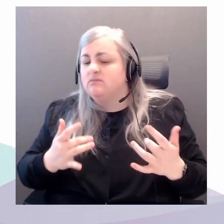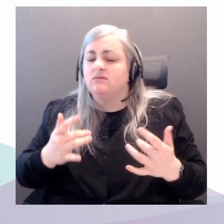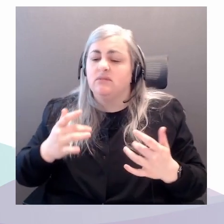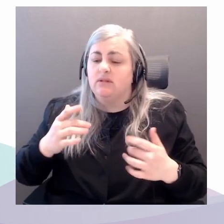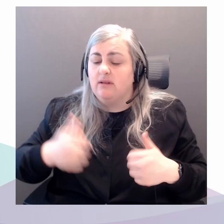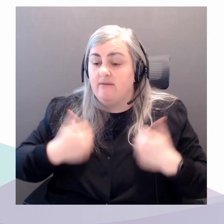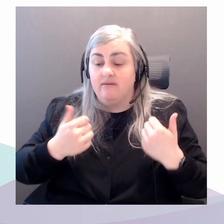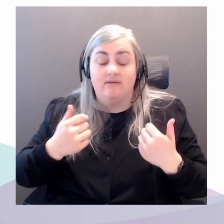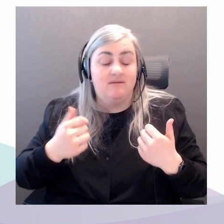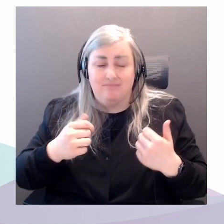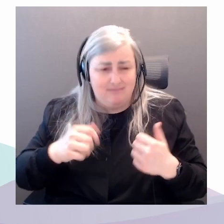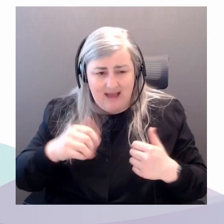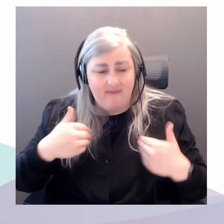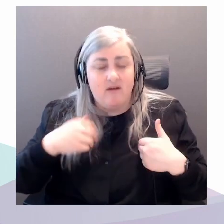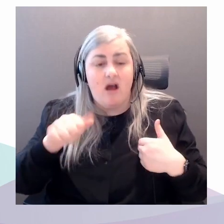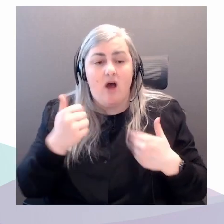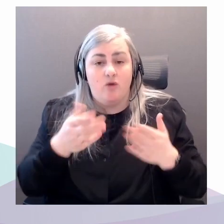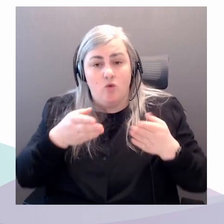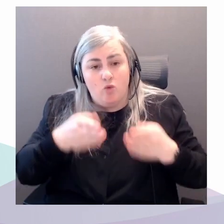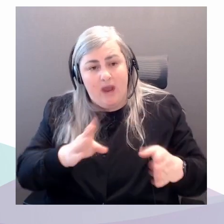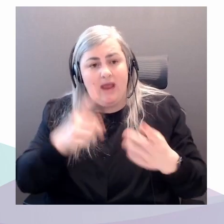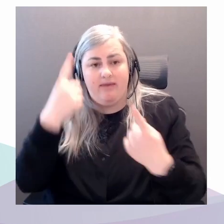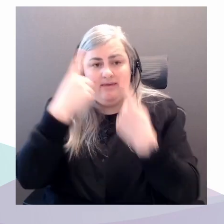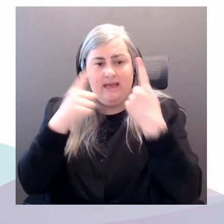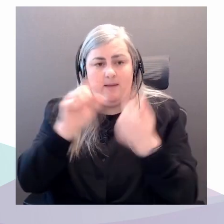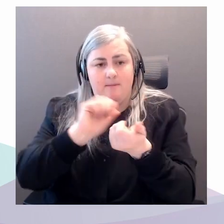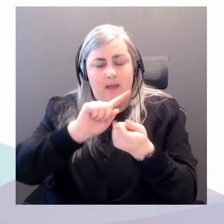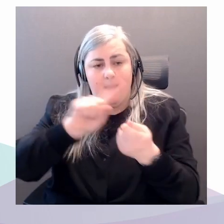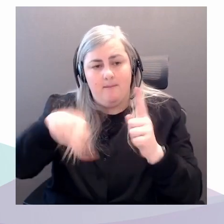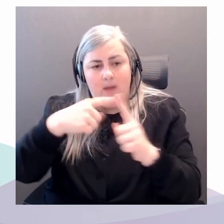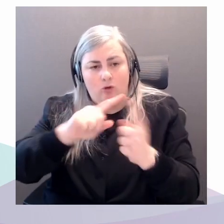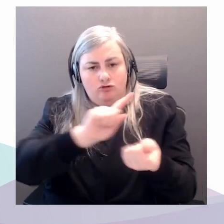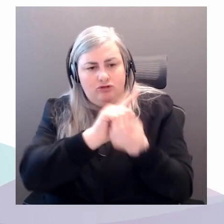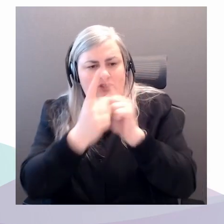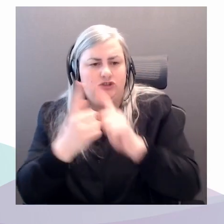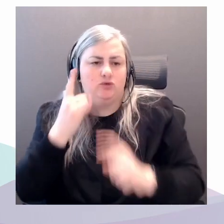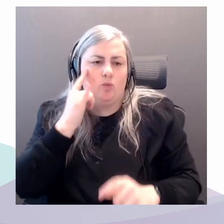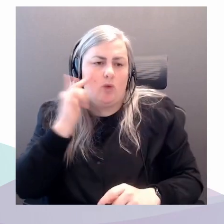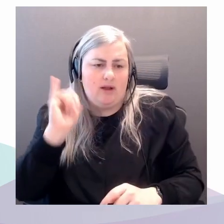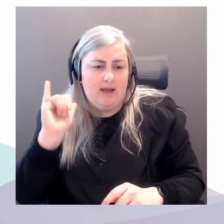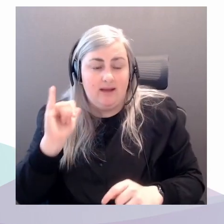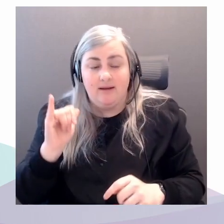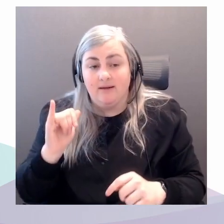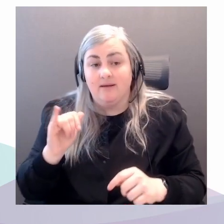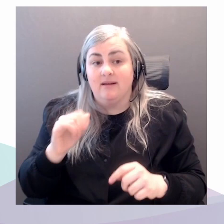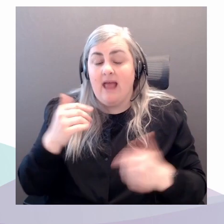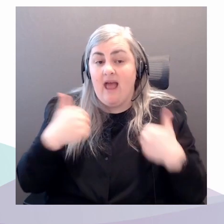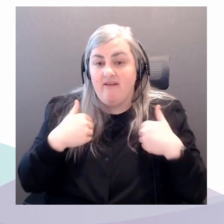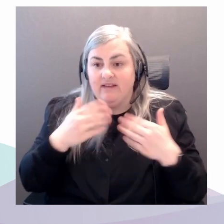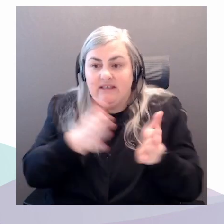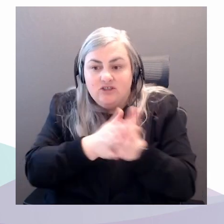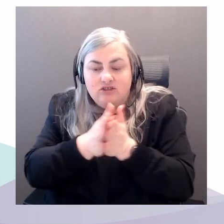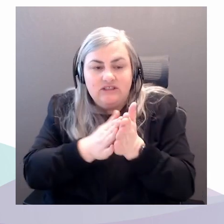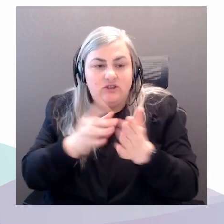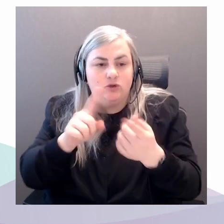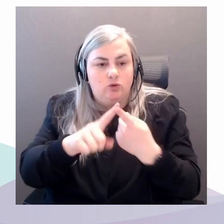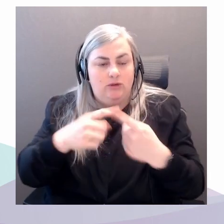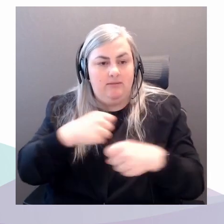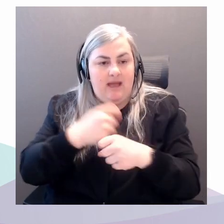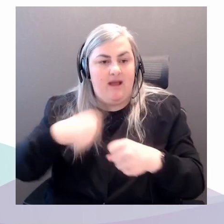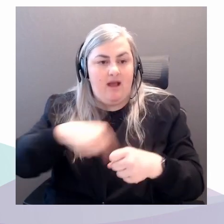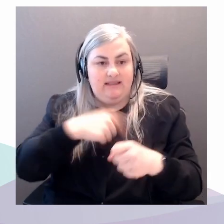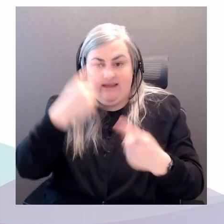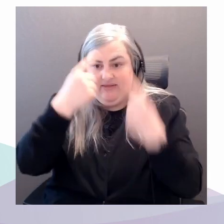to transition and what we're transitioning to, right? There are vested interests in making us think we're transitioning to a lesser than model,